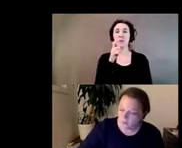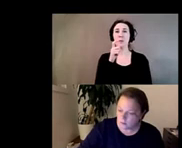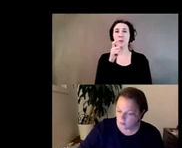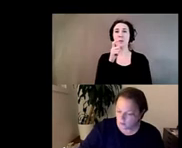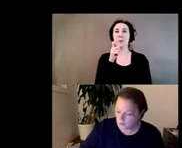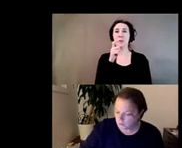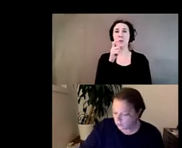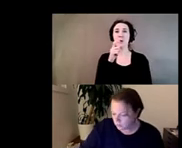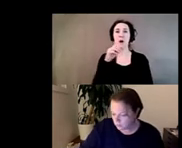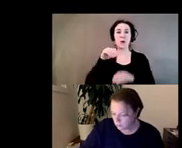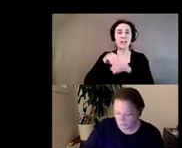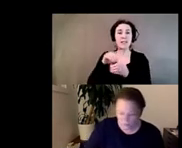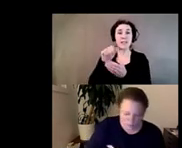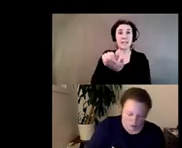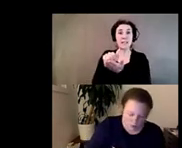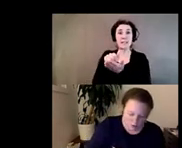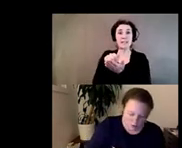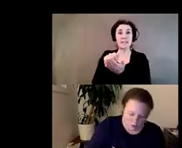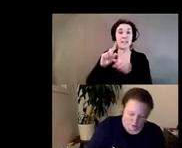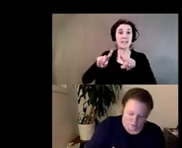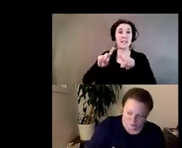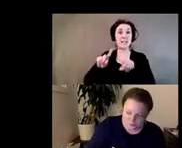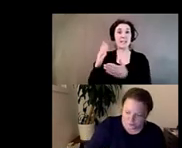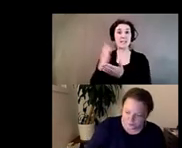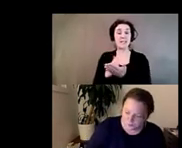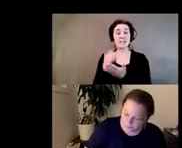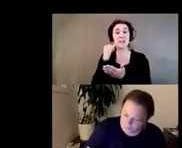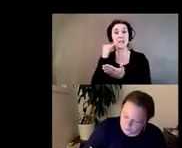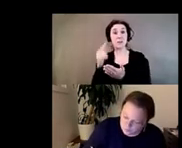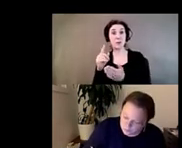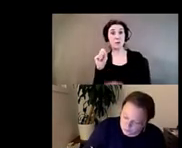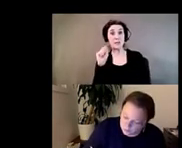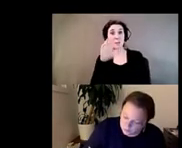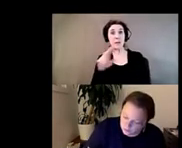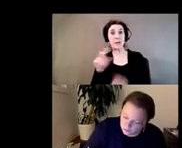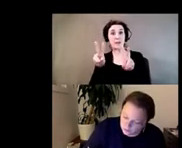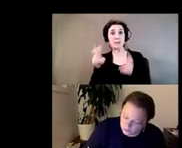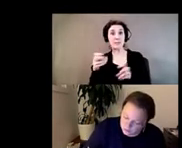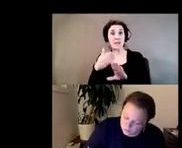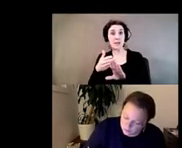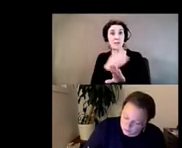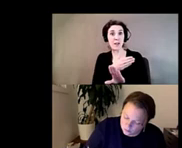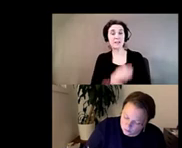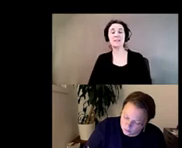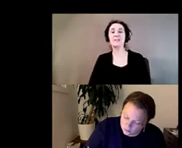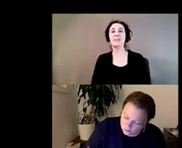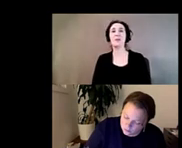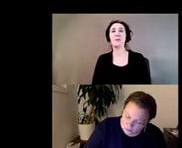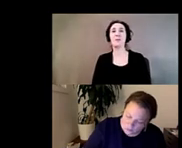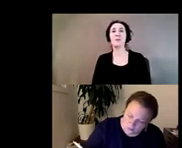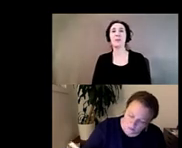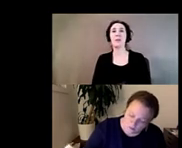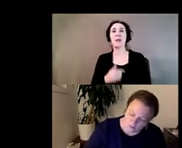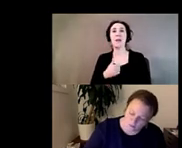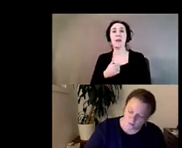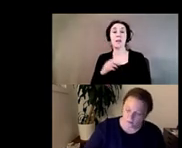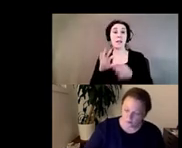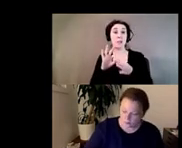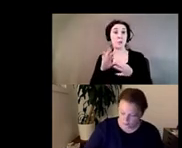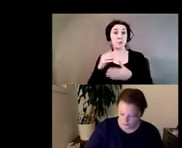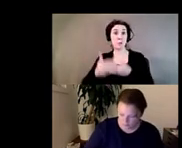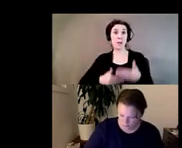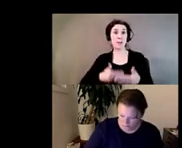attendees who did submit their commentaries in advance all in terms of process